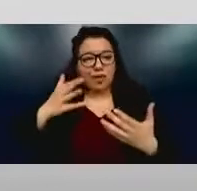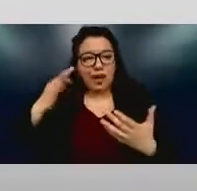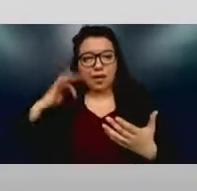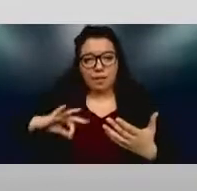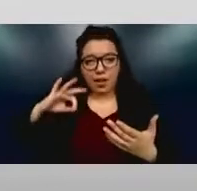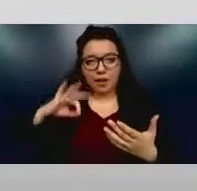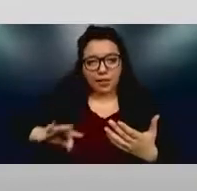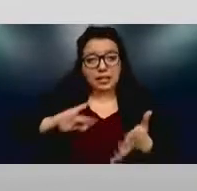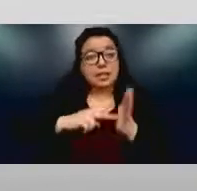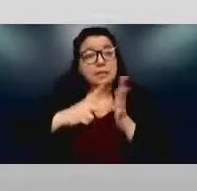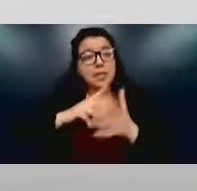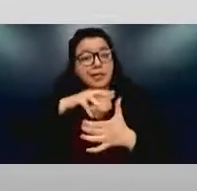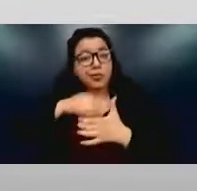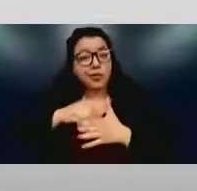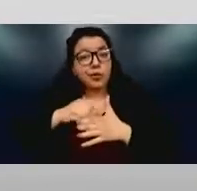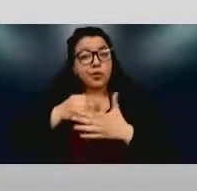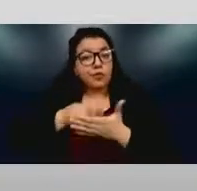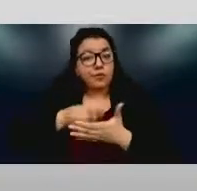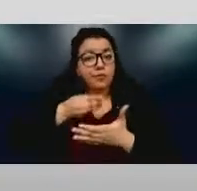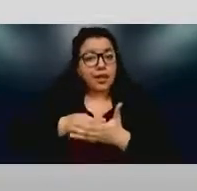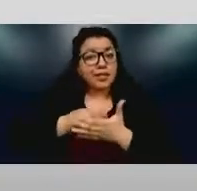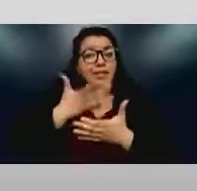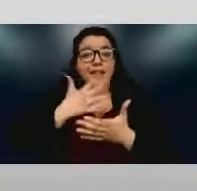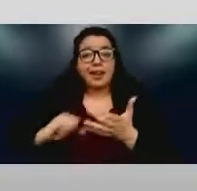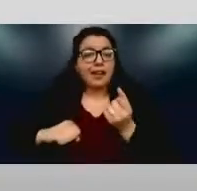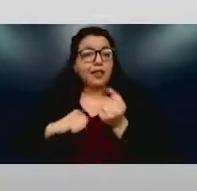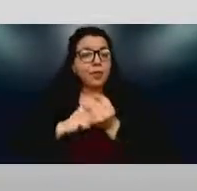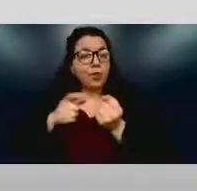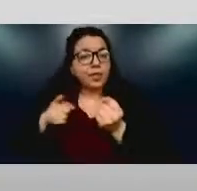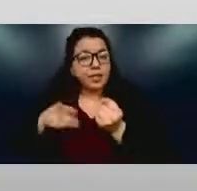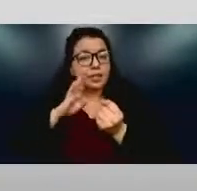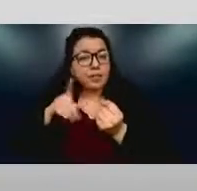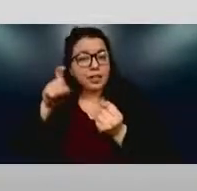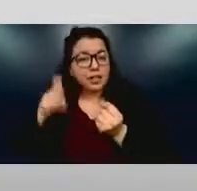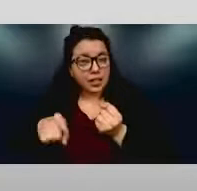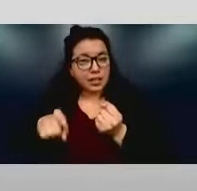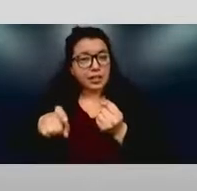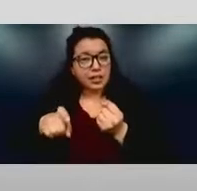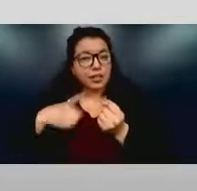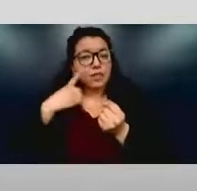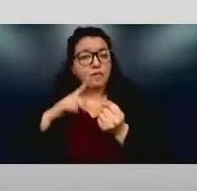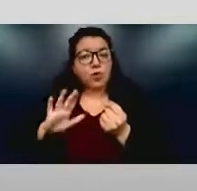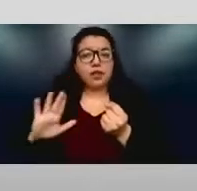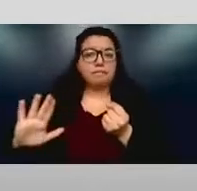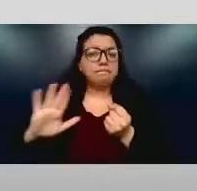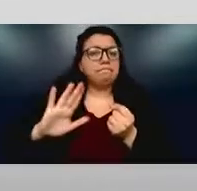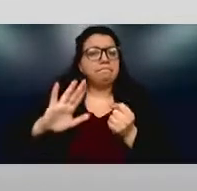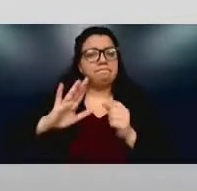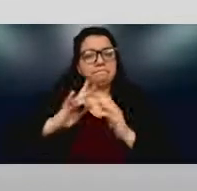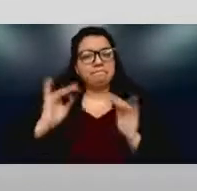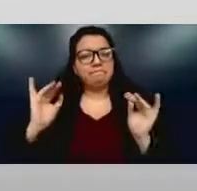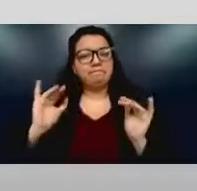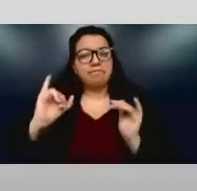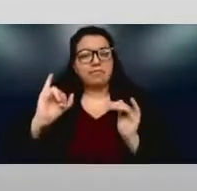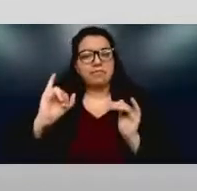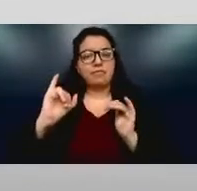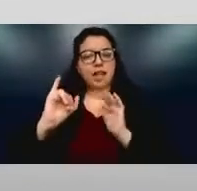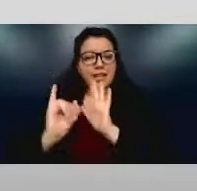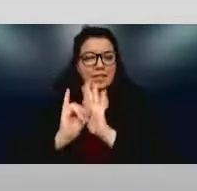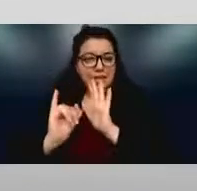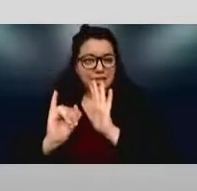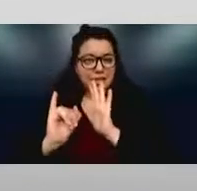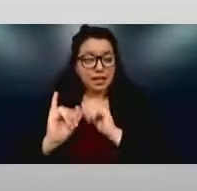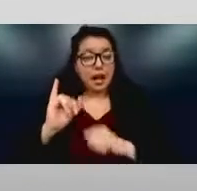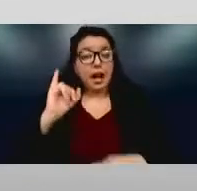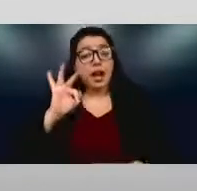funding, including whatever supports they might need for all of those identities. Um, if you are saying that you have